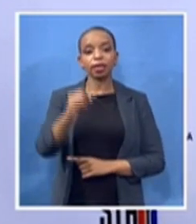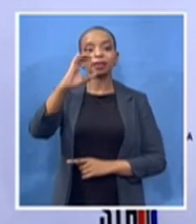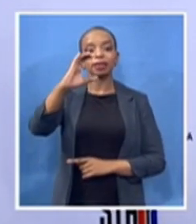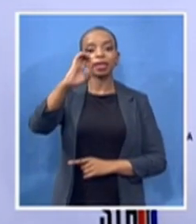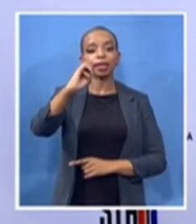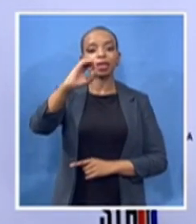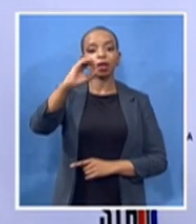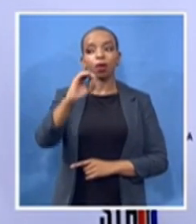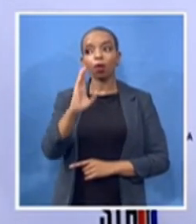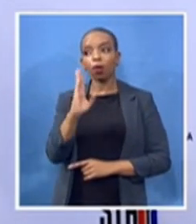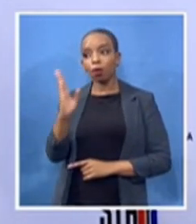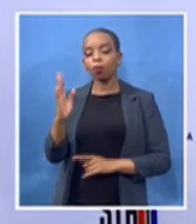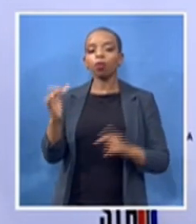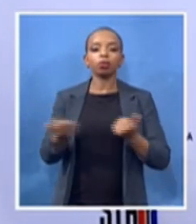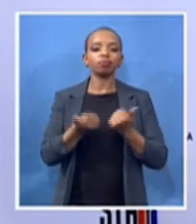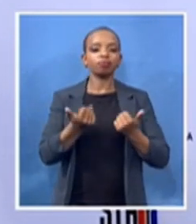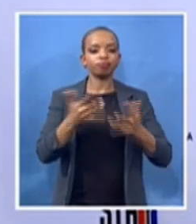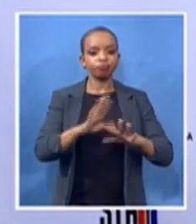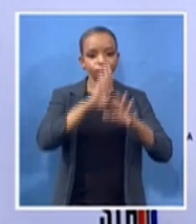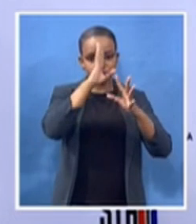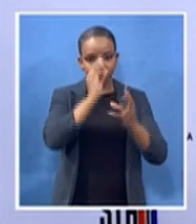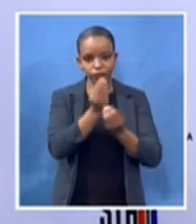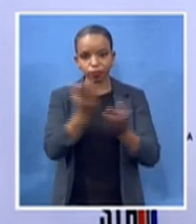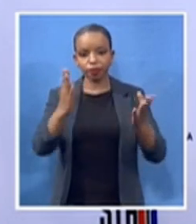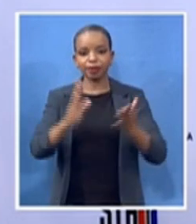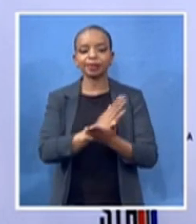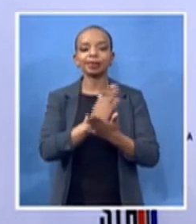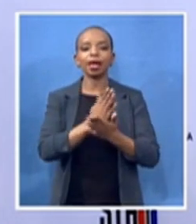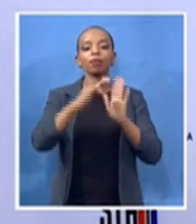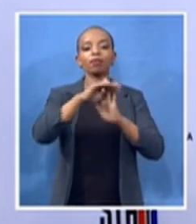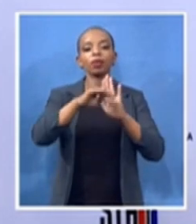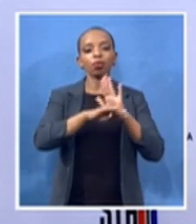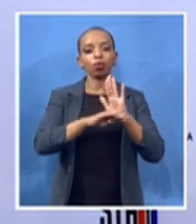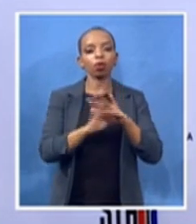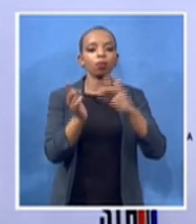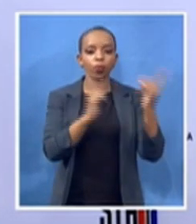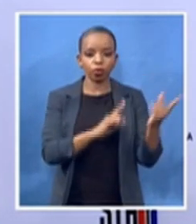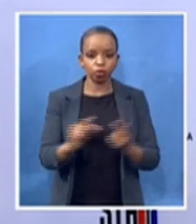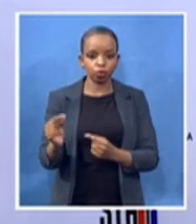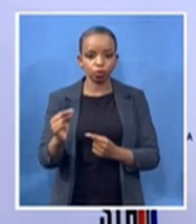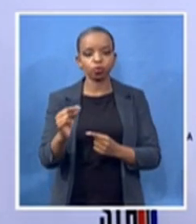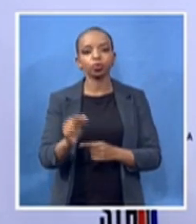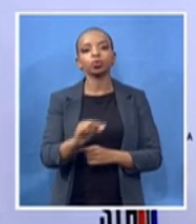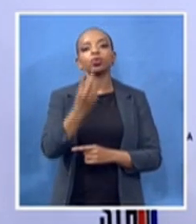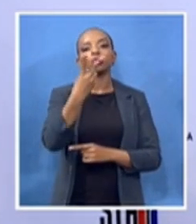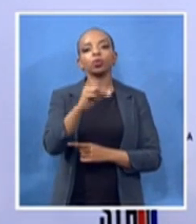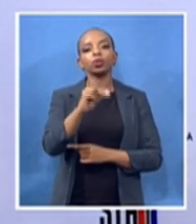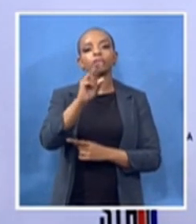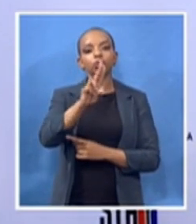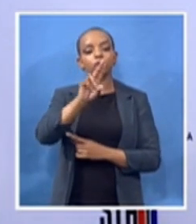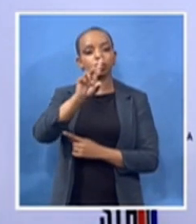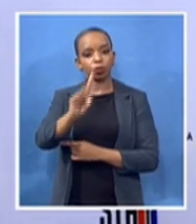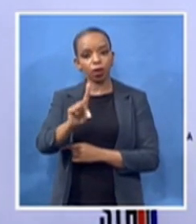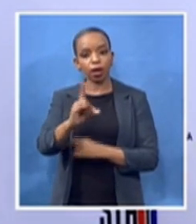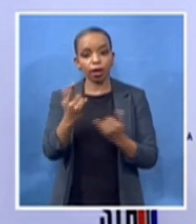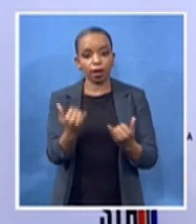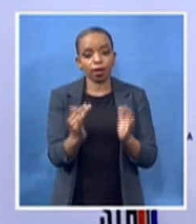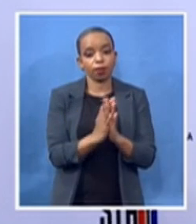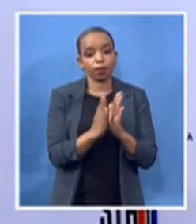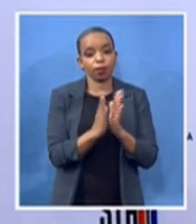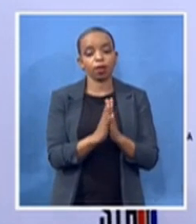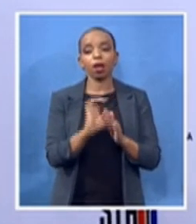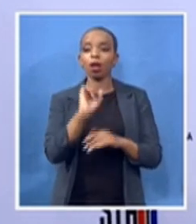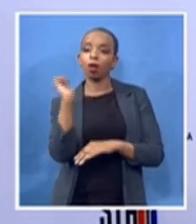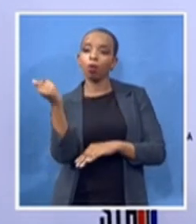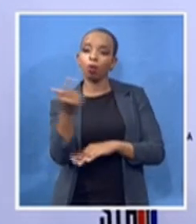cmmi that we join that we ask all the stakeholders relevant stakeholders to also participate in and